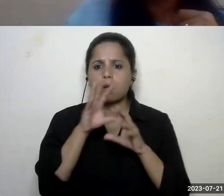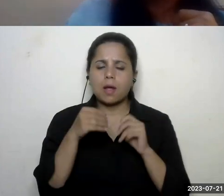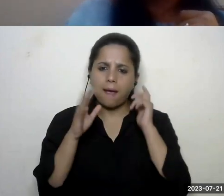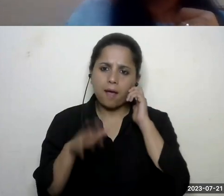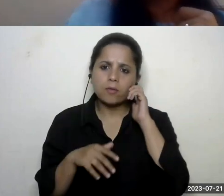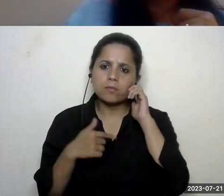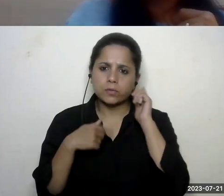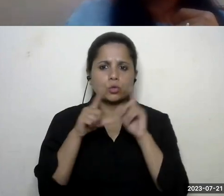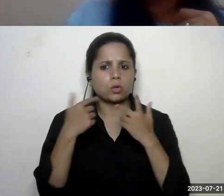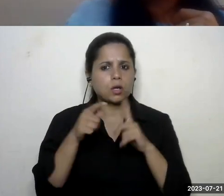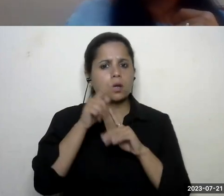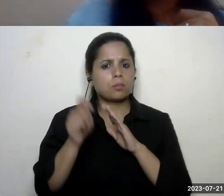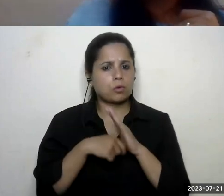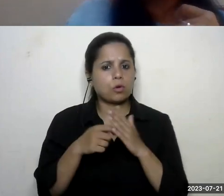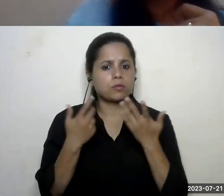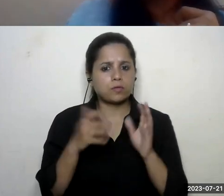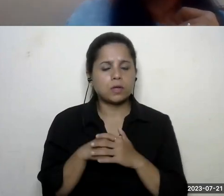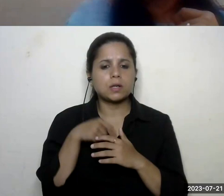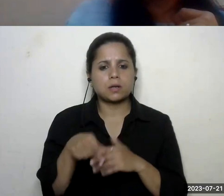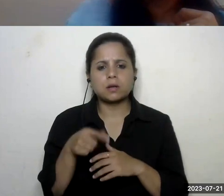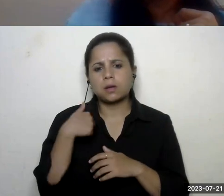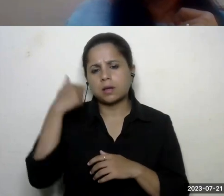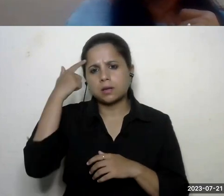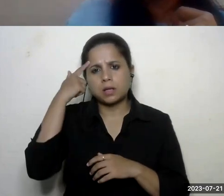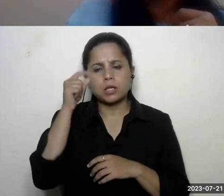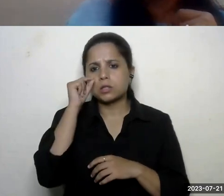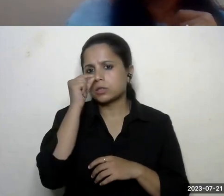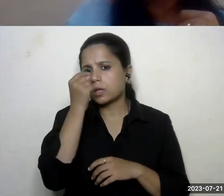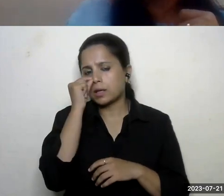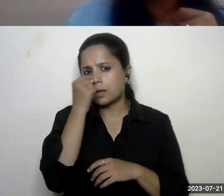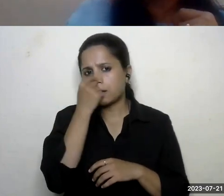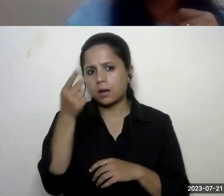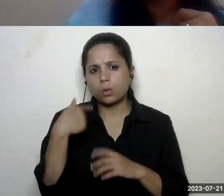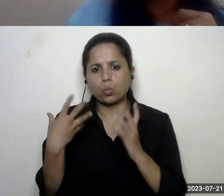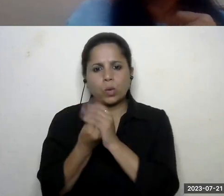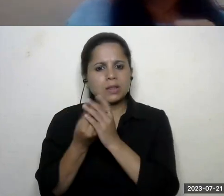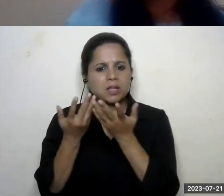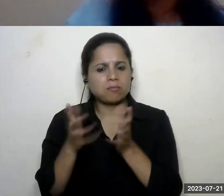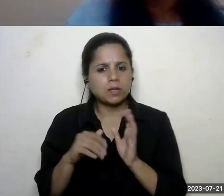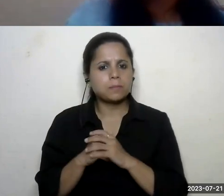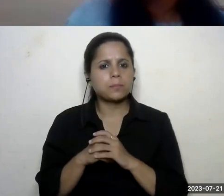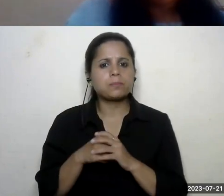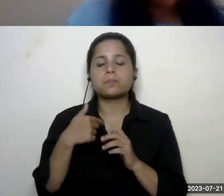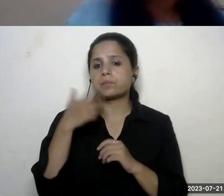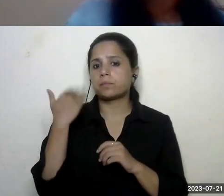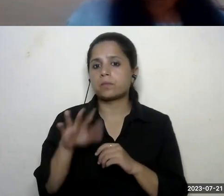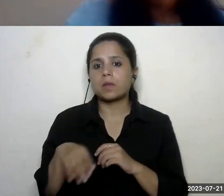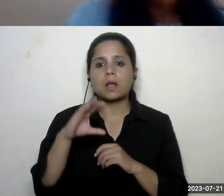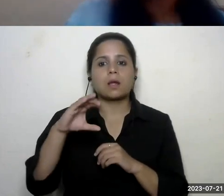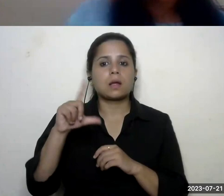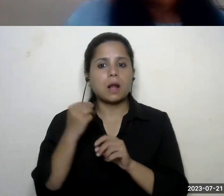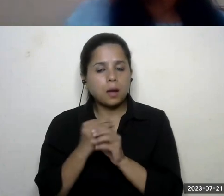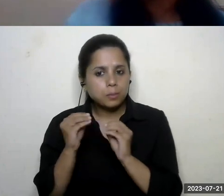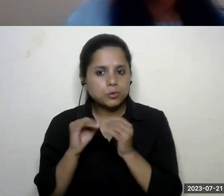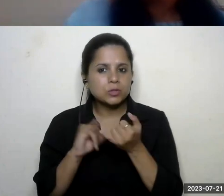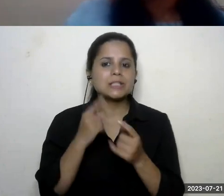we've done a project actually uh michelle uh with chennai corporation where uh we've had this clubs teacher clubs